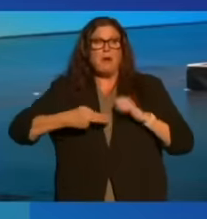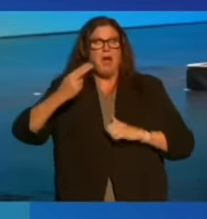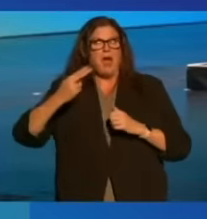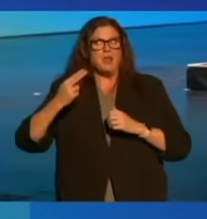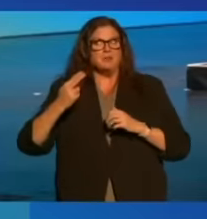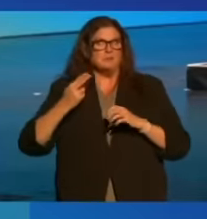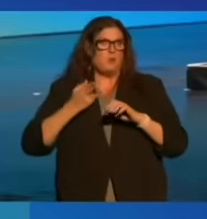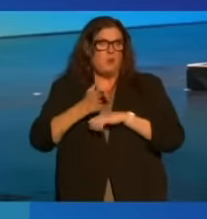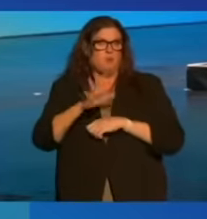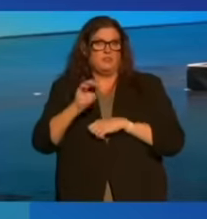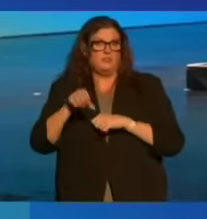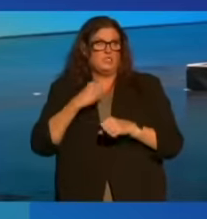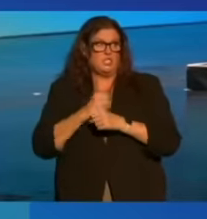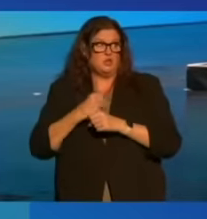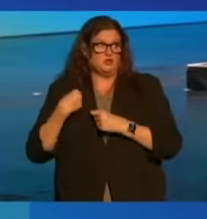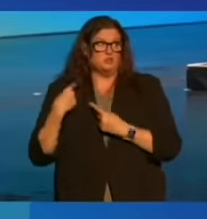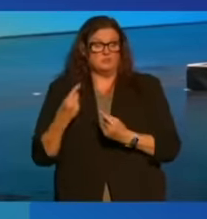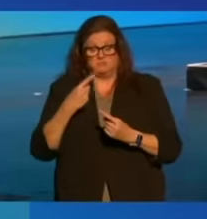more than 50 years.